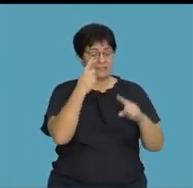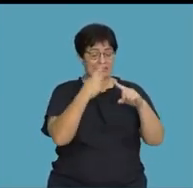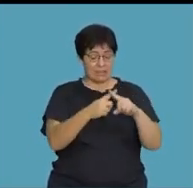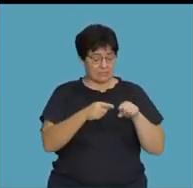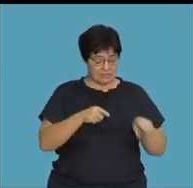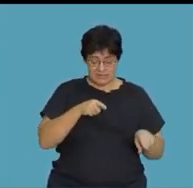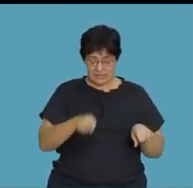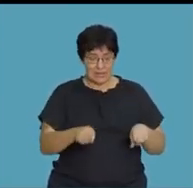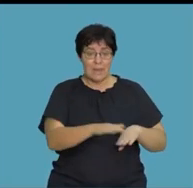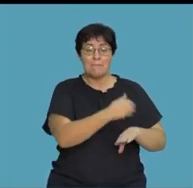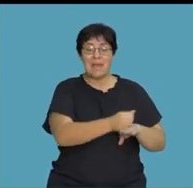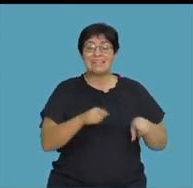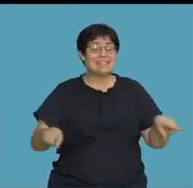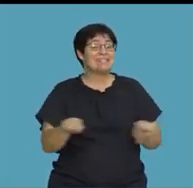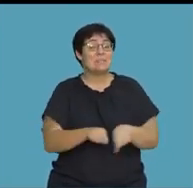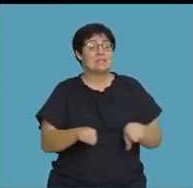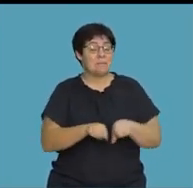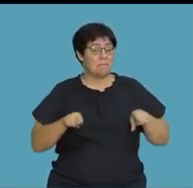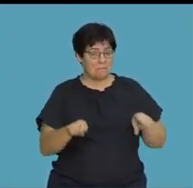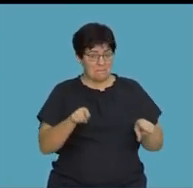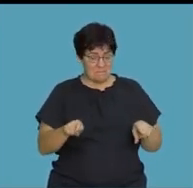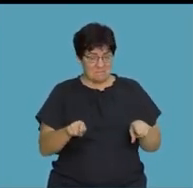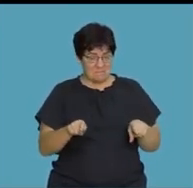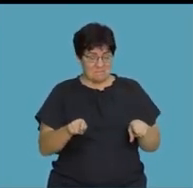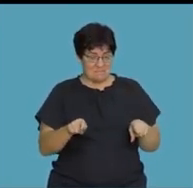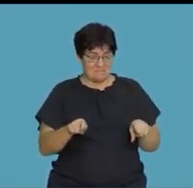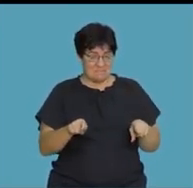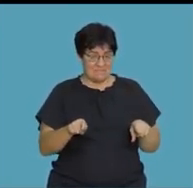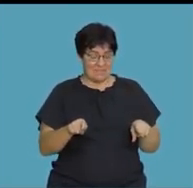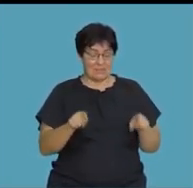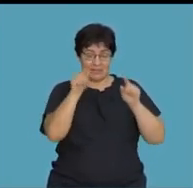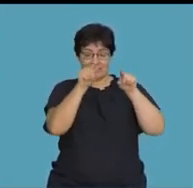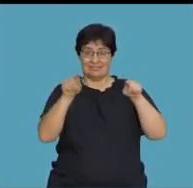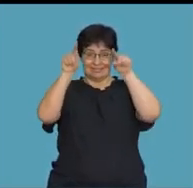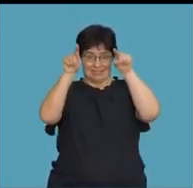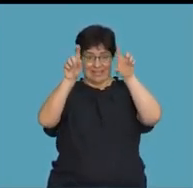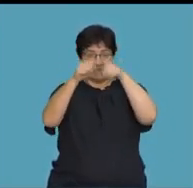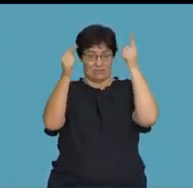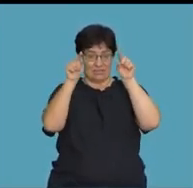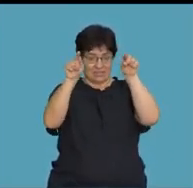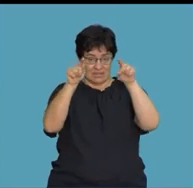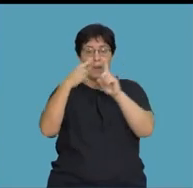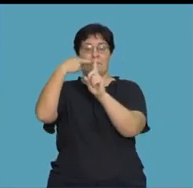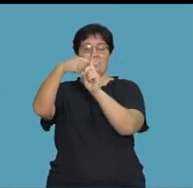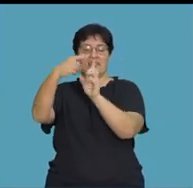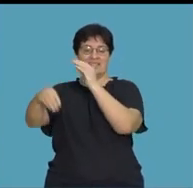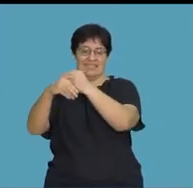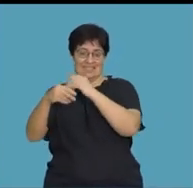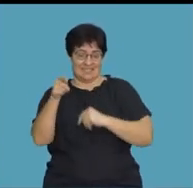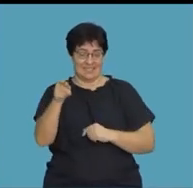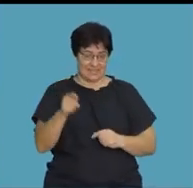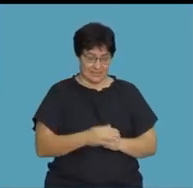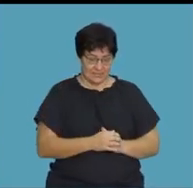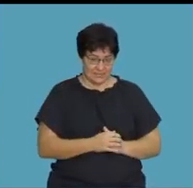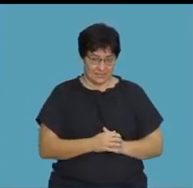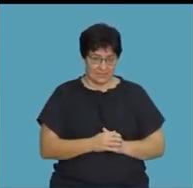powers of the same base, right? So when I say power of the same base, I'm talking about the whole exponent thing. The base and